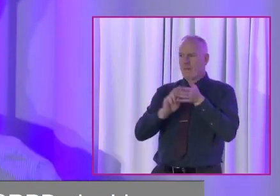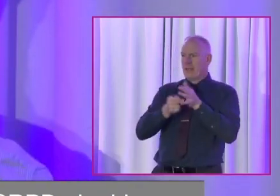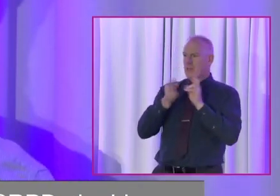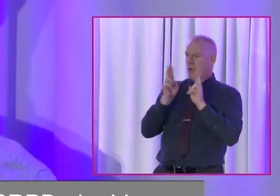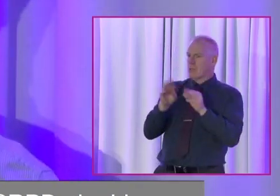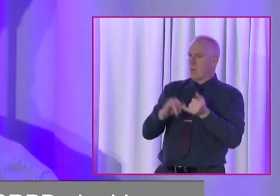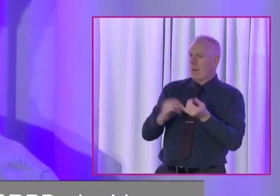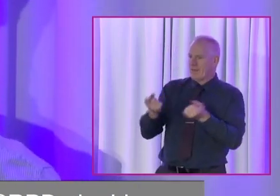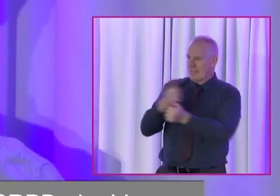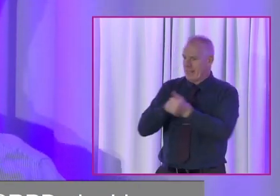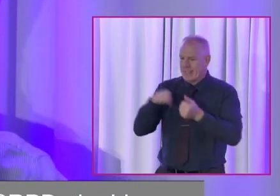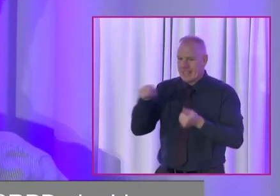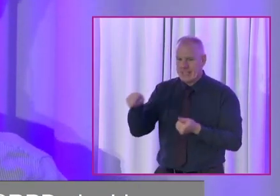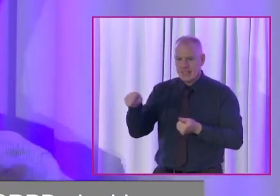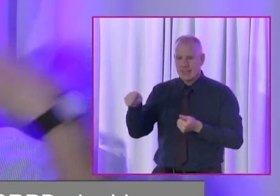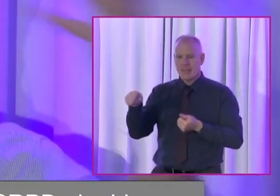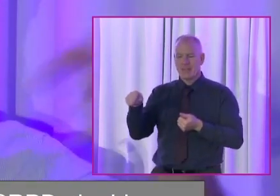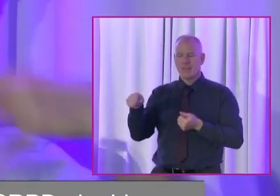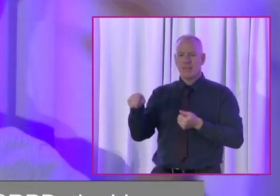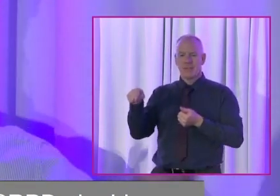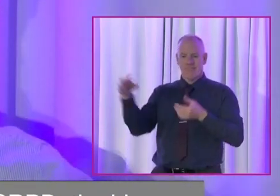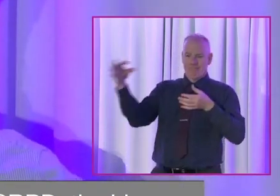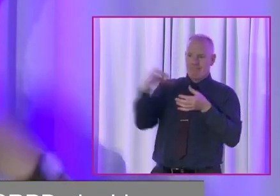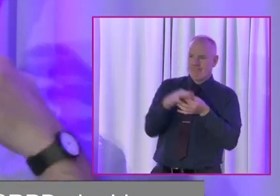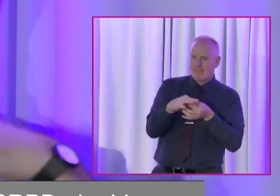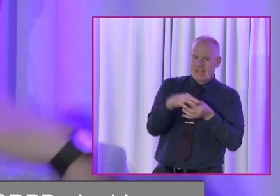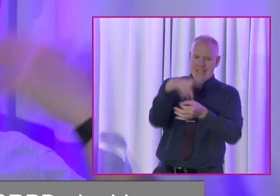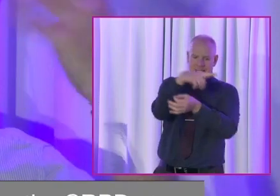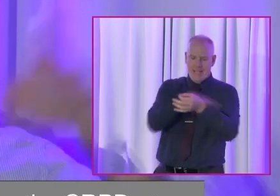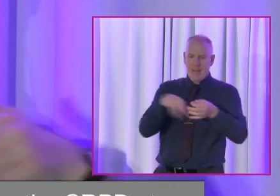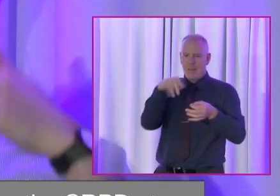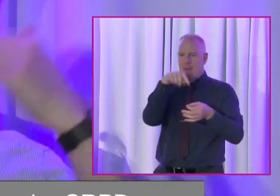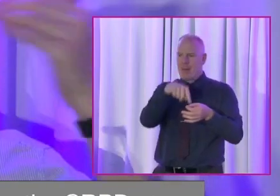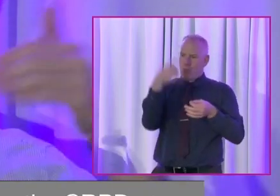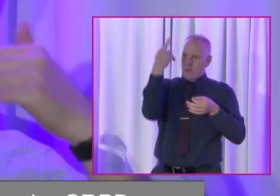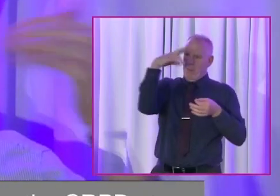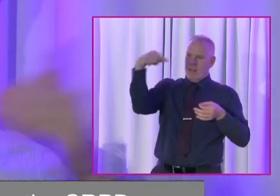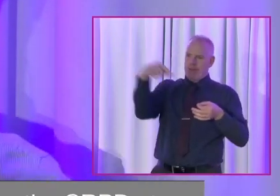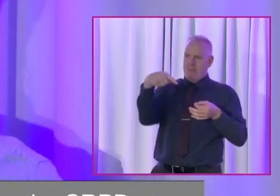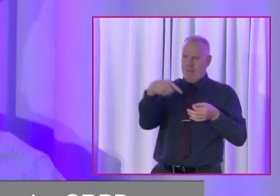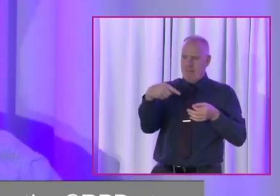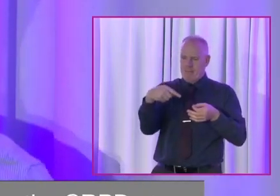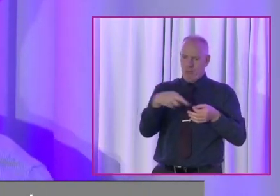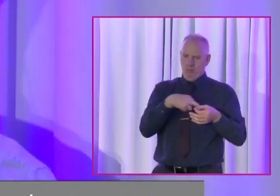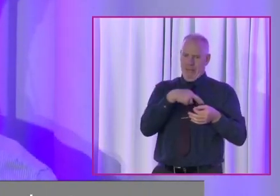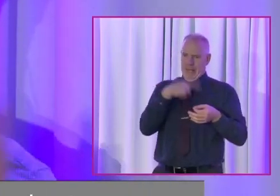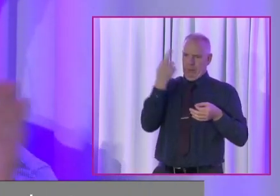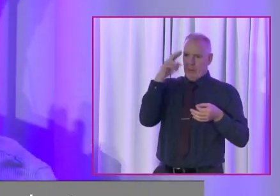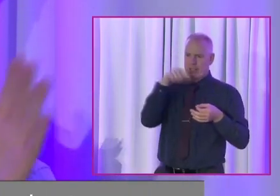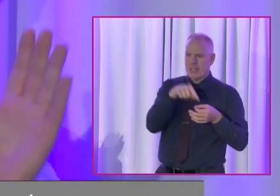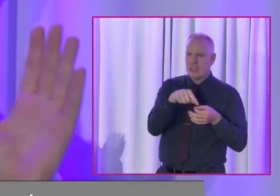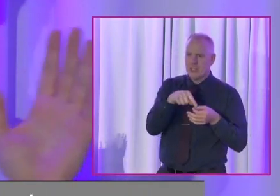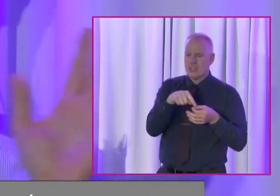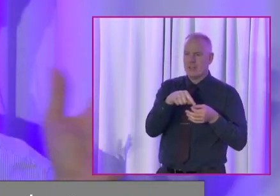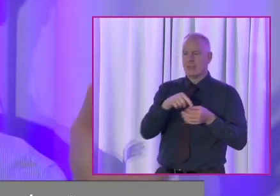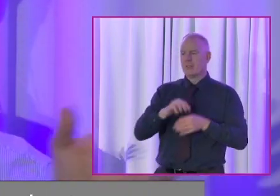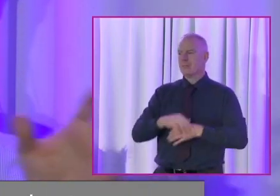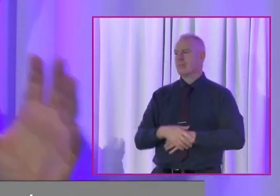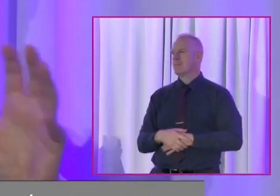Disabled People. At the heart of is disabled people. And it's about representation. about authentic representation. It's about agency.